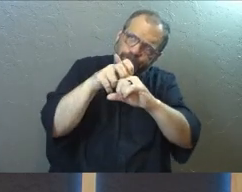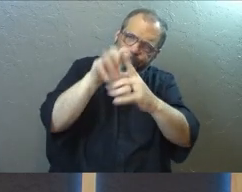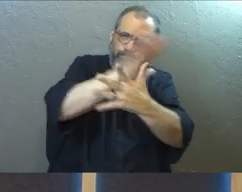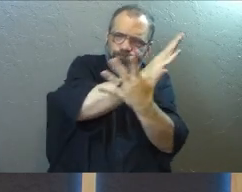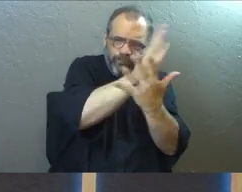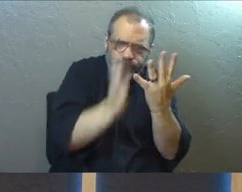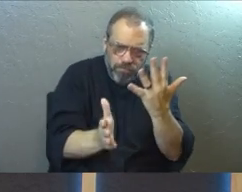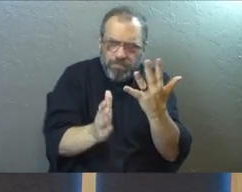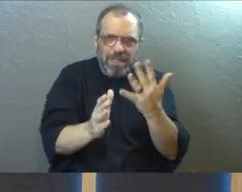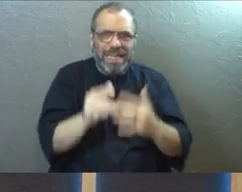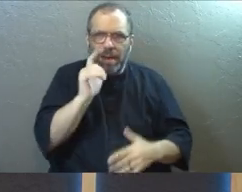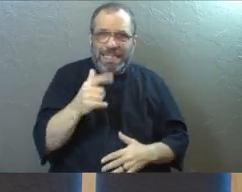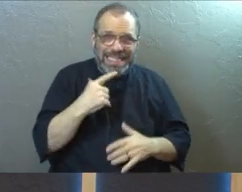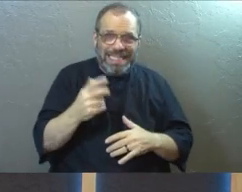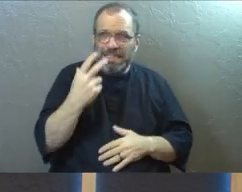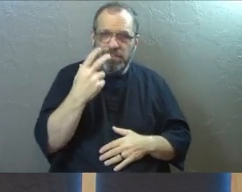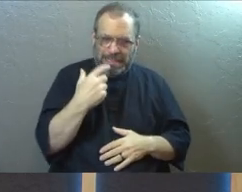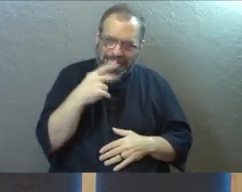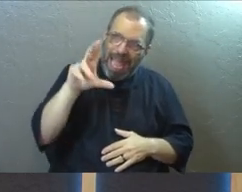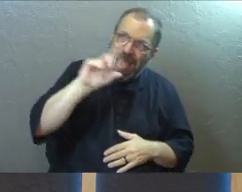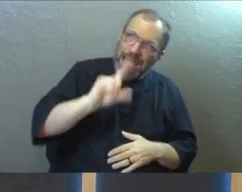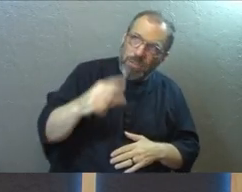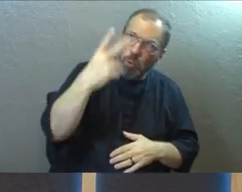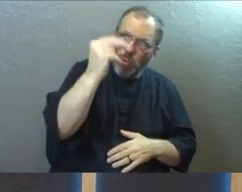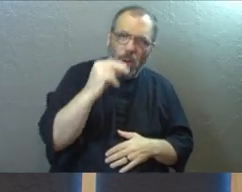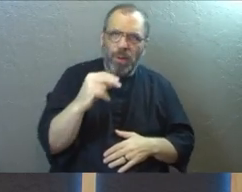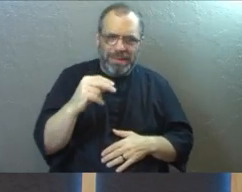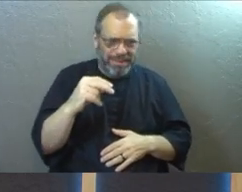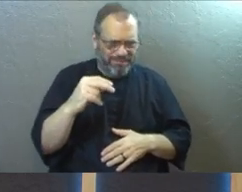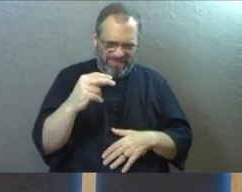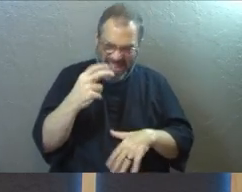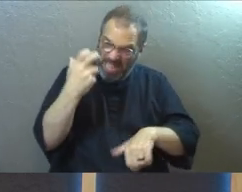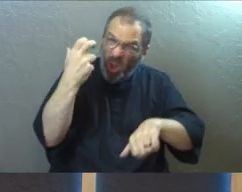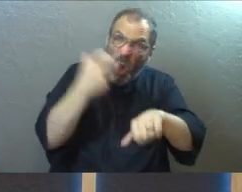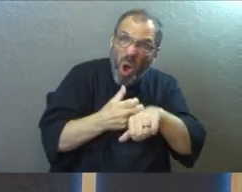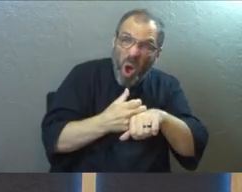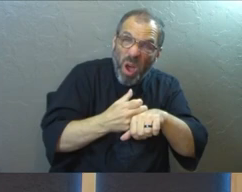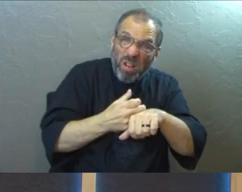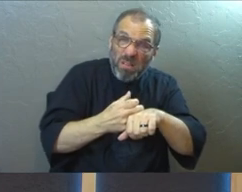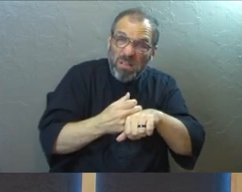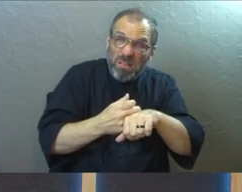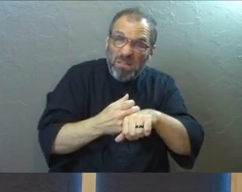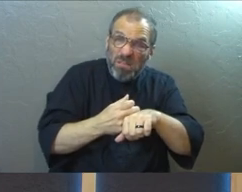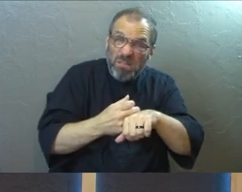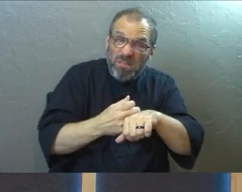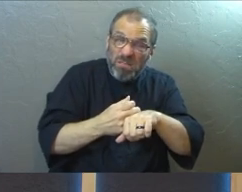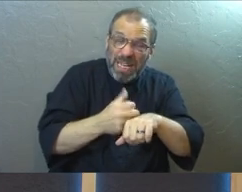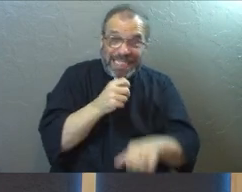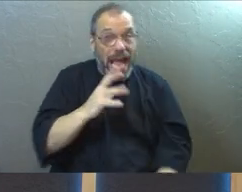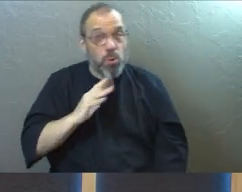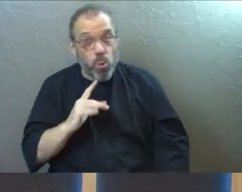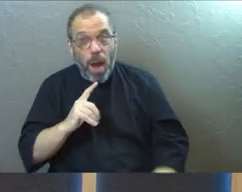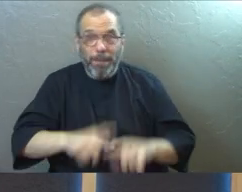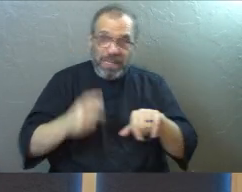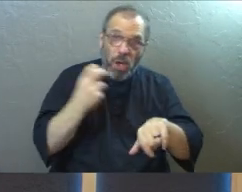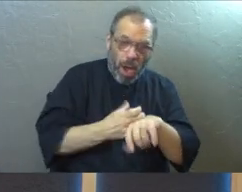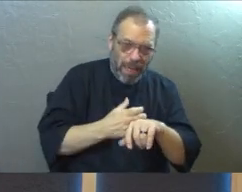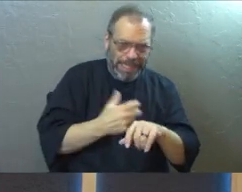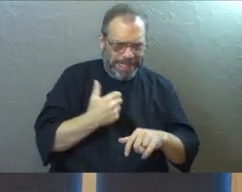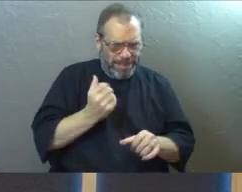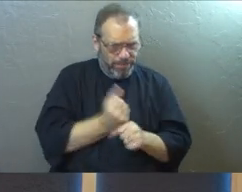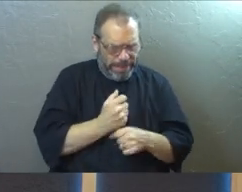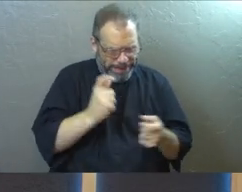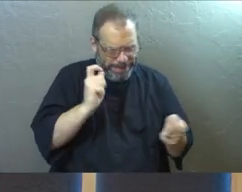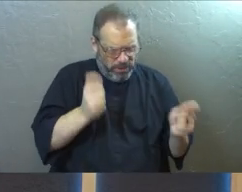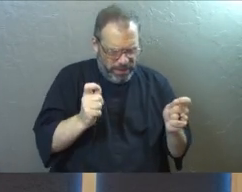things. And I don't need to say no for him. And that's not cool. That's hard, but I want to do it. I want to make the changes that I